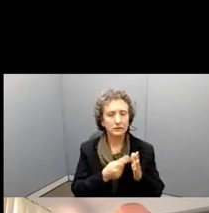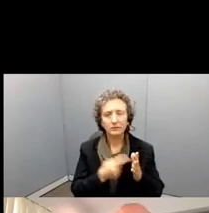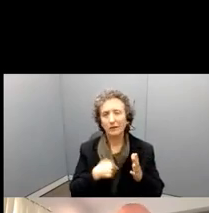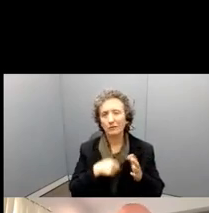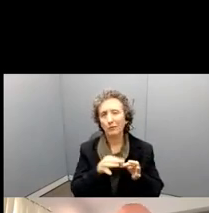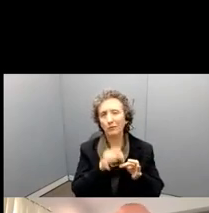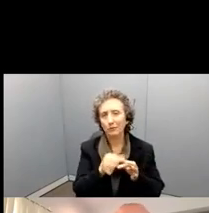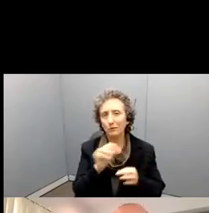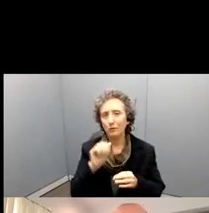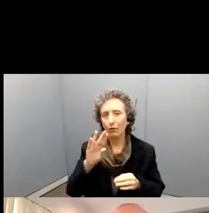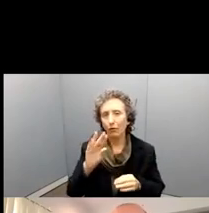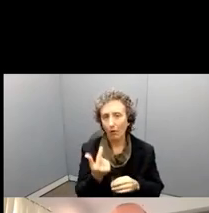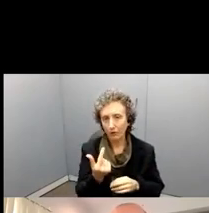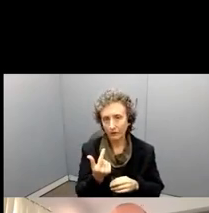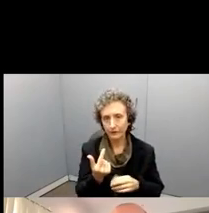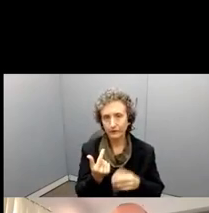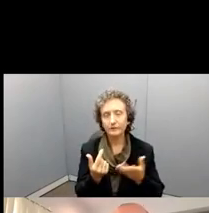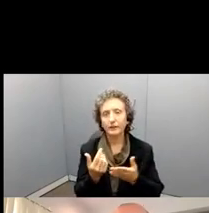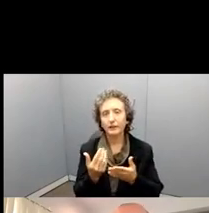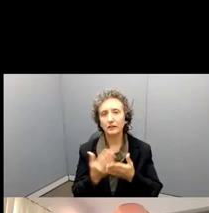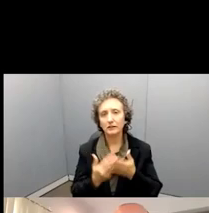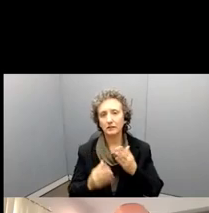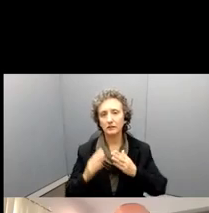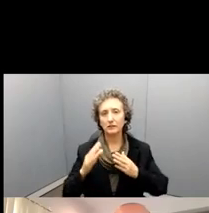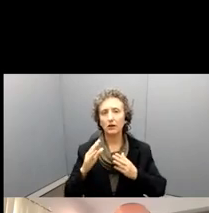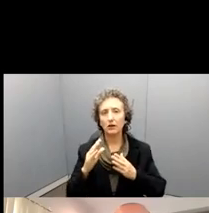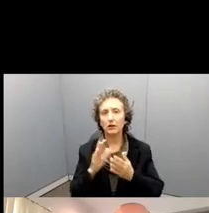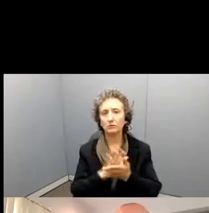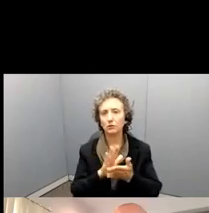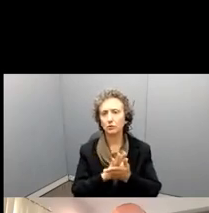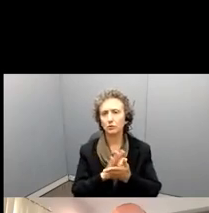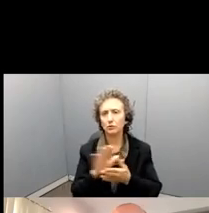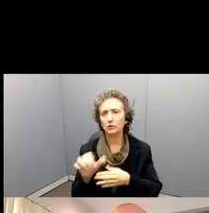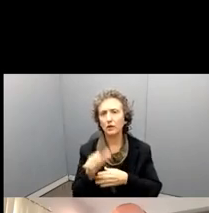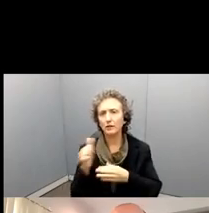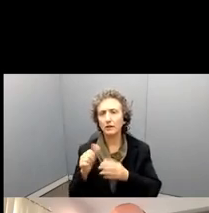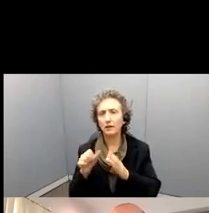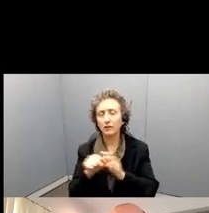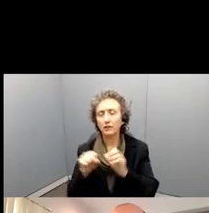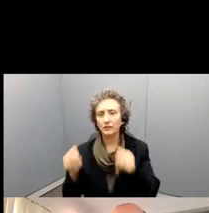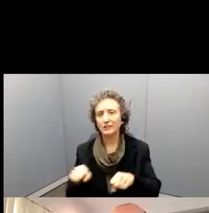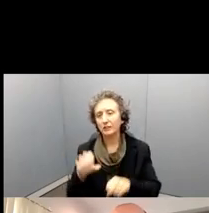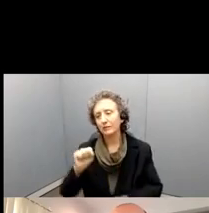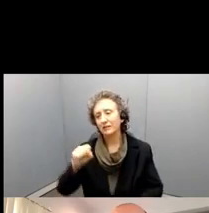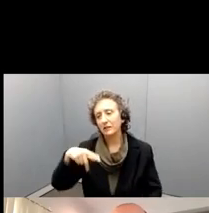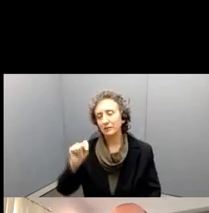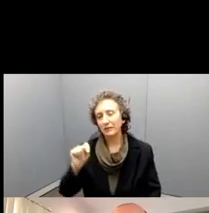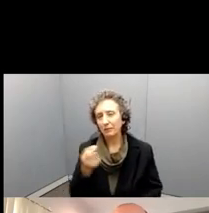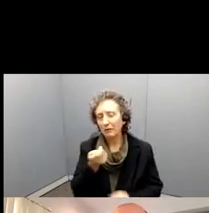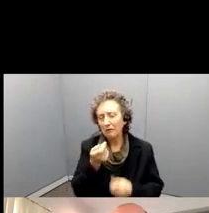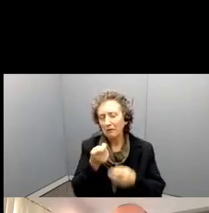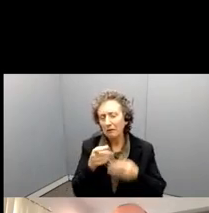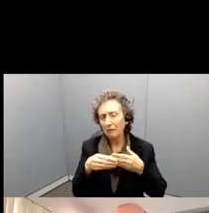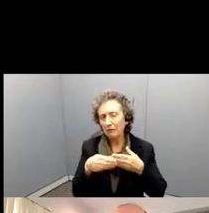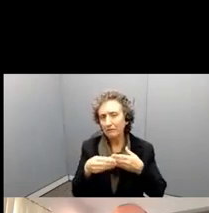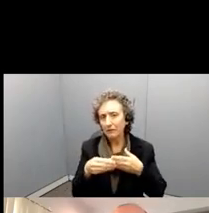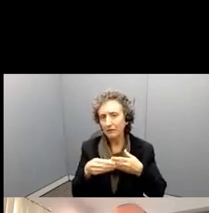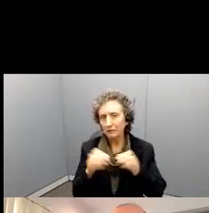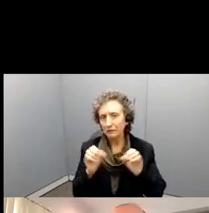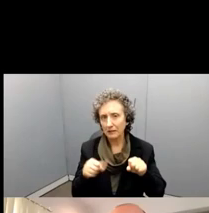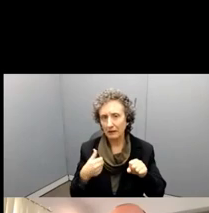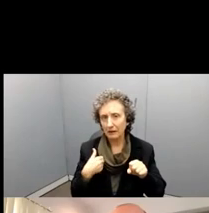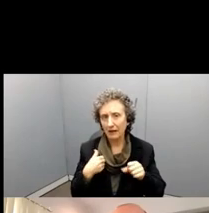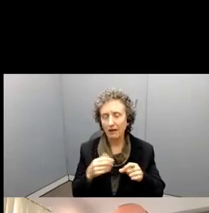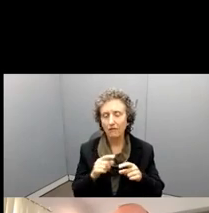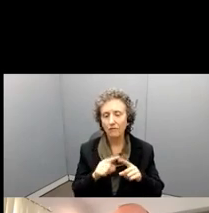and some schools that are on the quarter system, that could be September. We may have a little bit of flexibility, but we really, but sort of